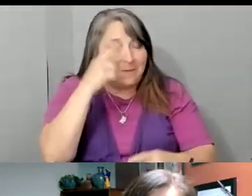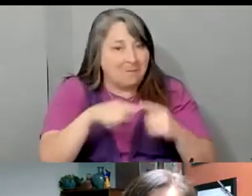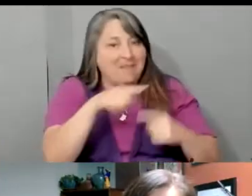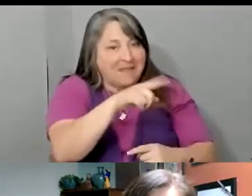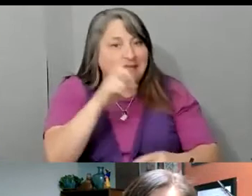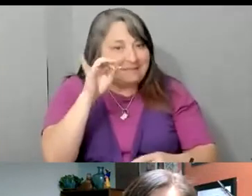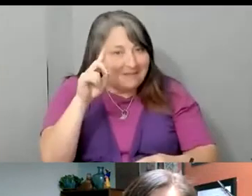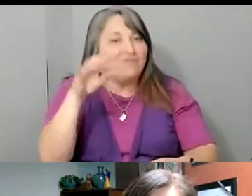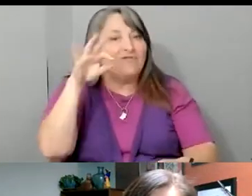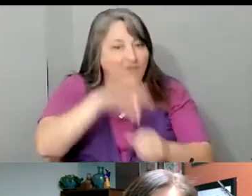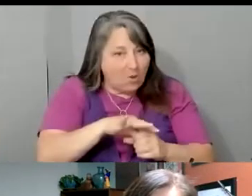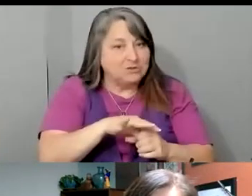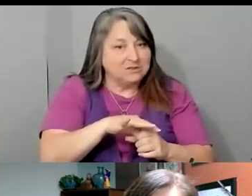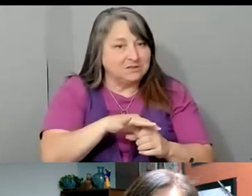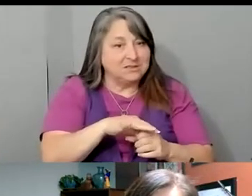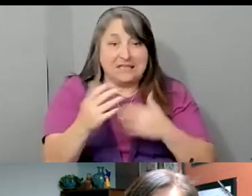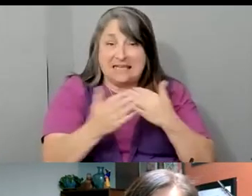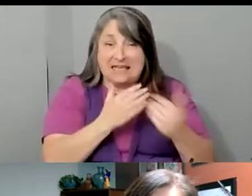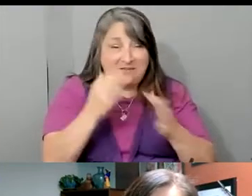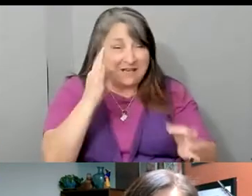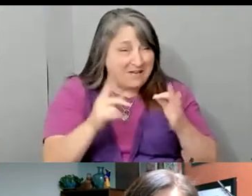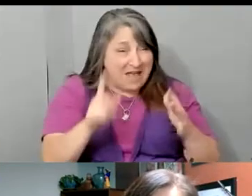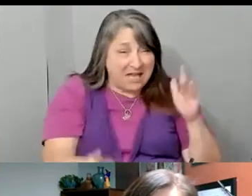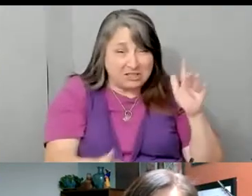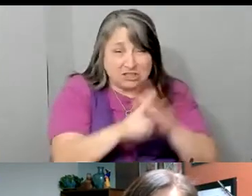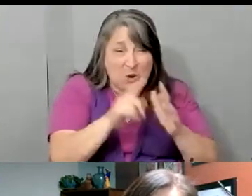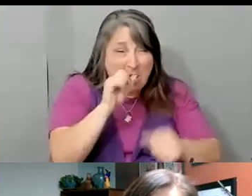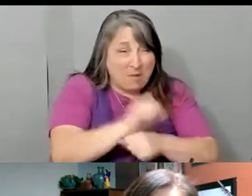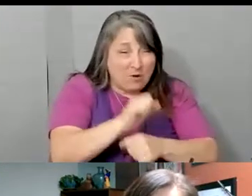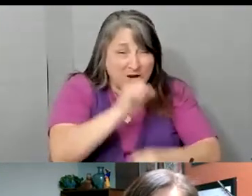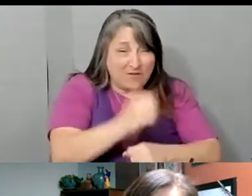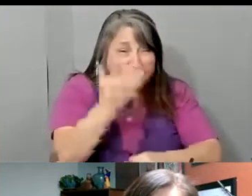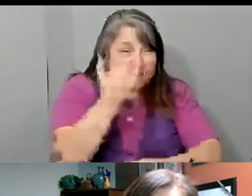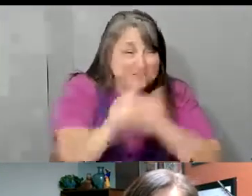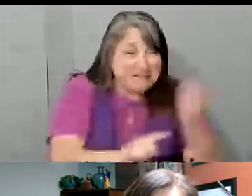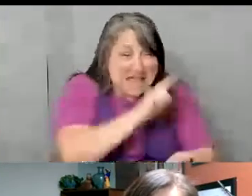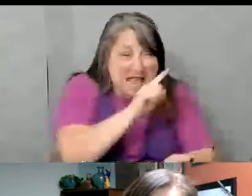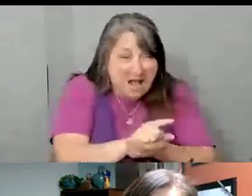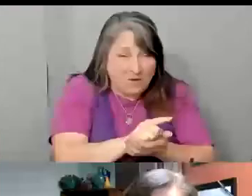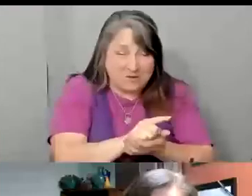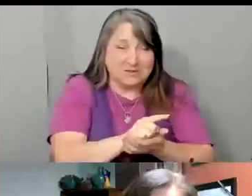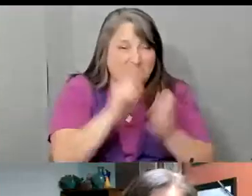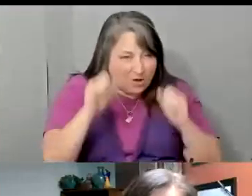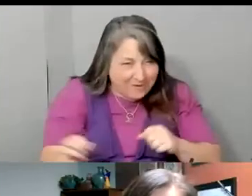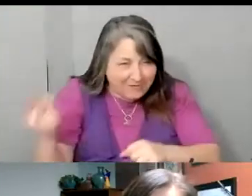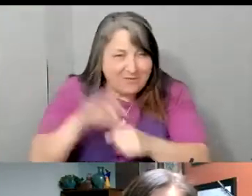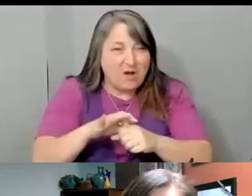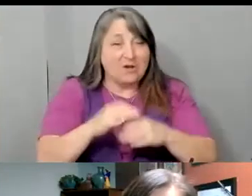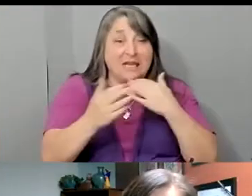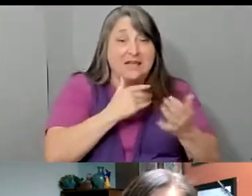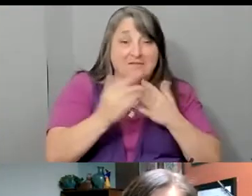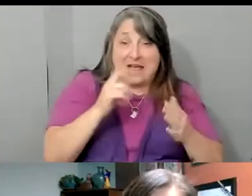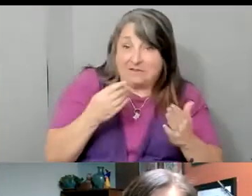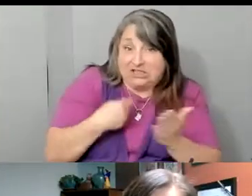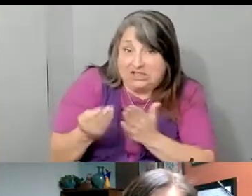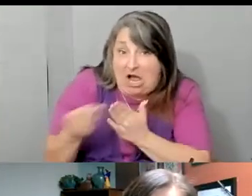Aunque tenían que ir al trabajo 15 horas. Aunque todavía si ibas a su marqueta, había vegetales y